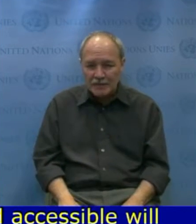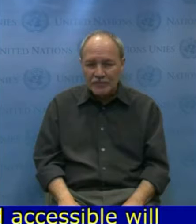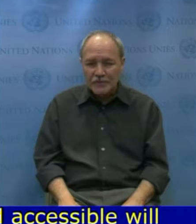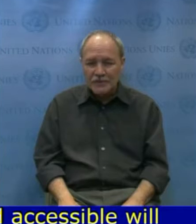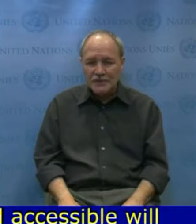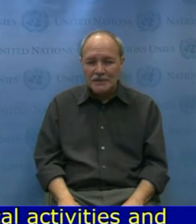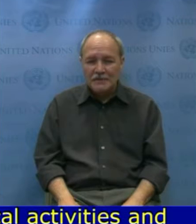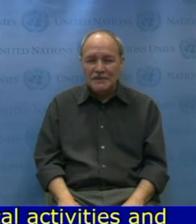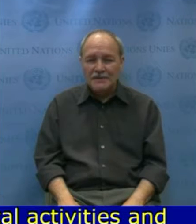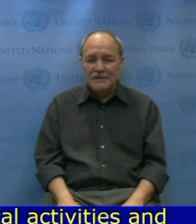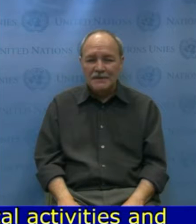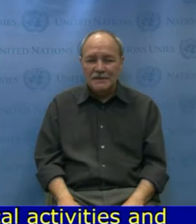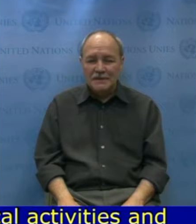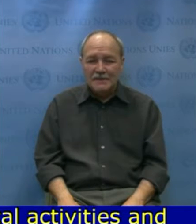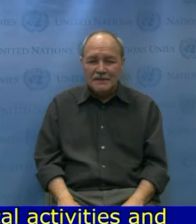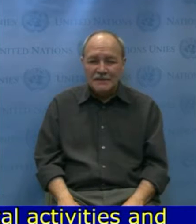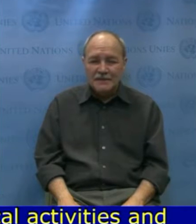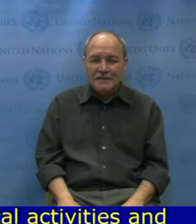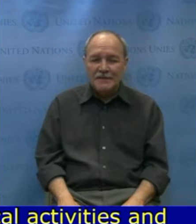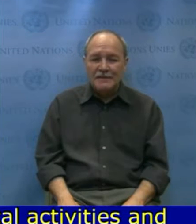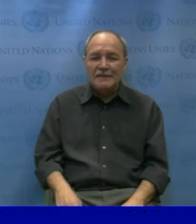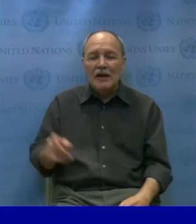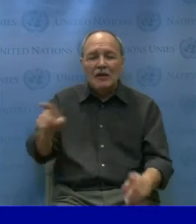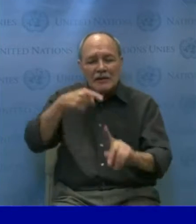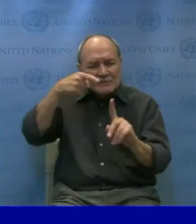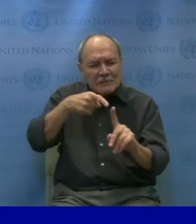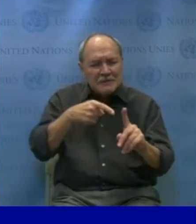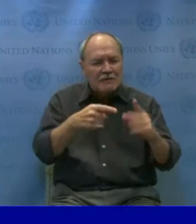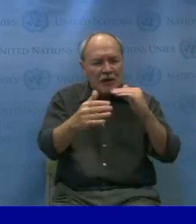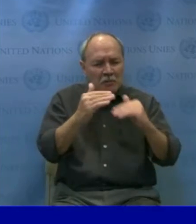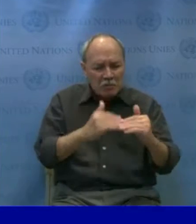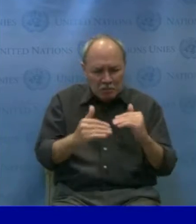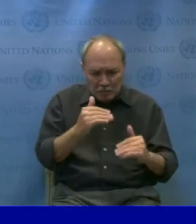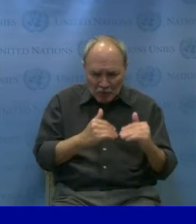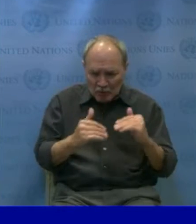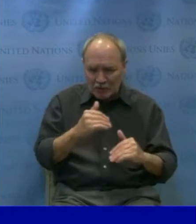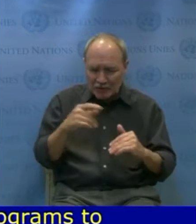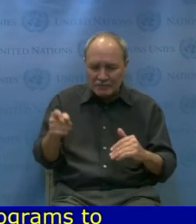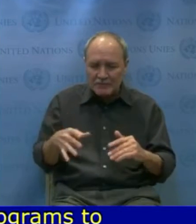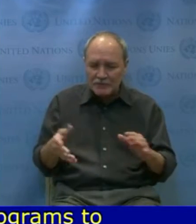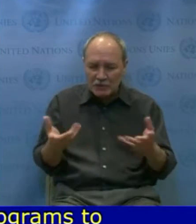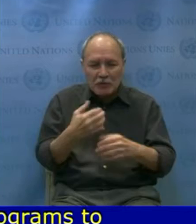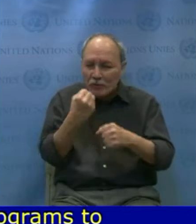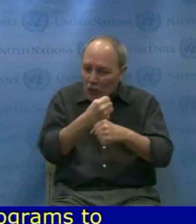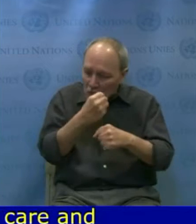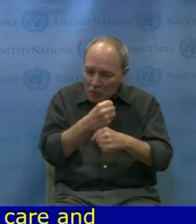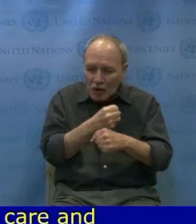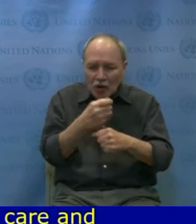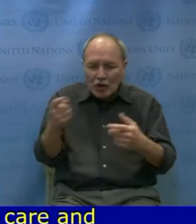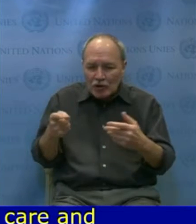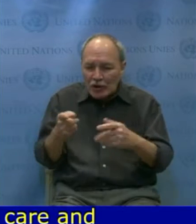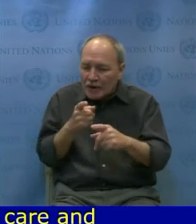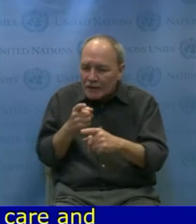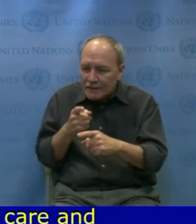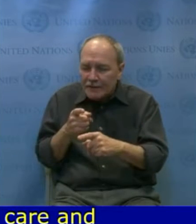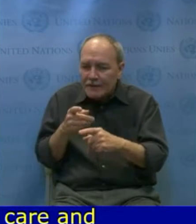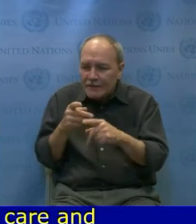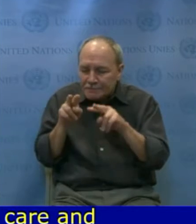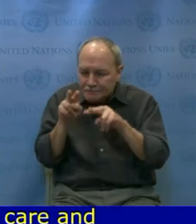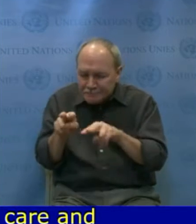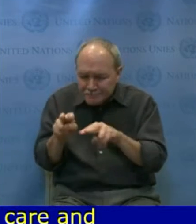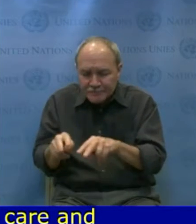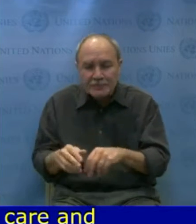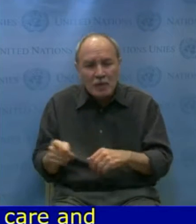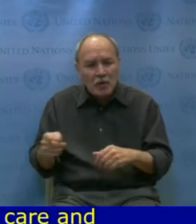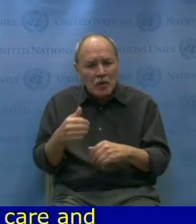and addressing the needs of families in vulnerable situations. We are committed to follow up on all the good practices and reviews that